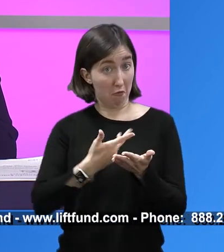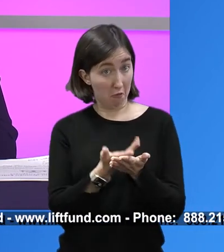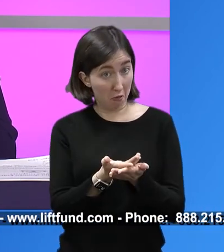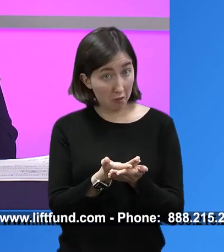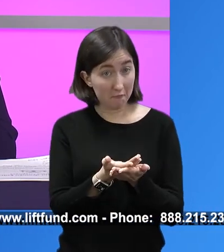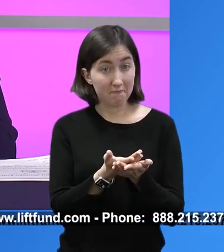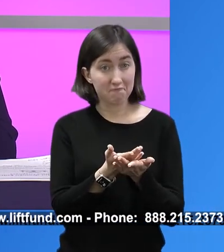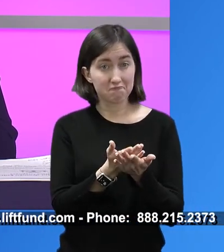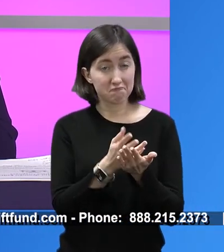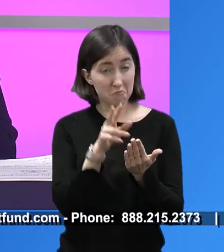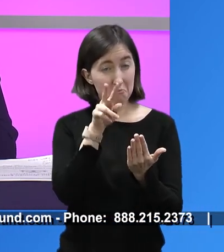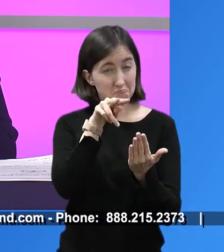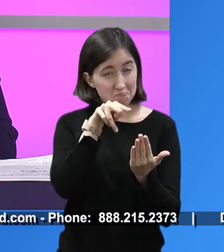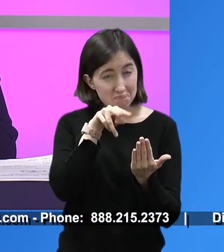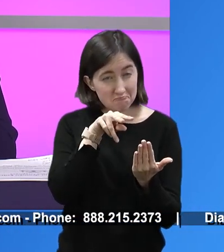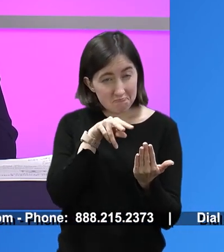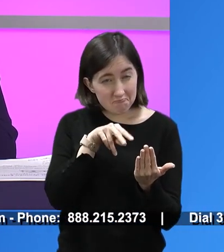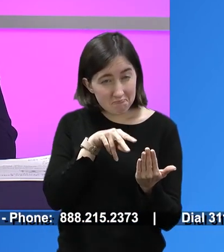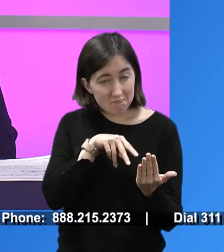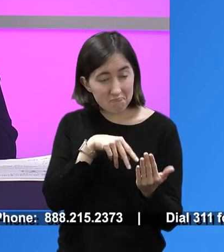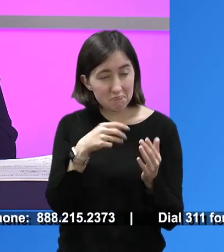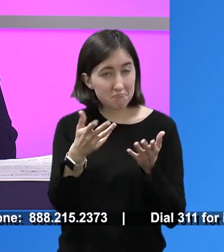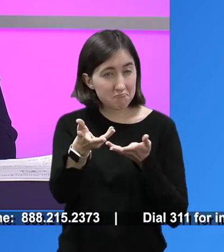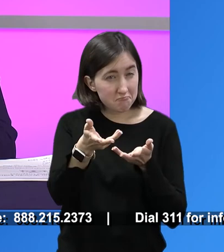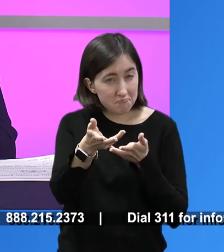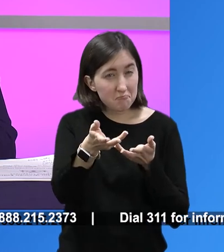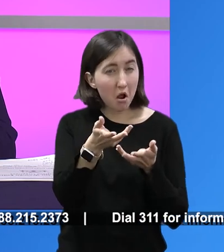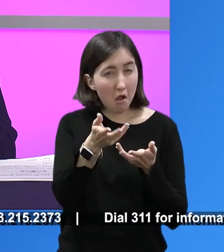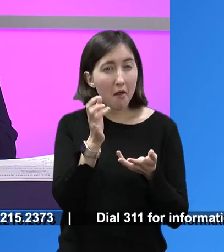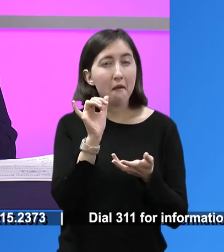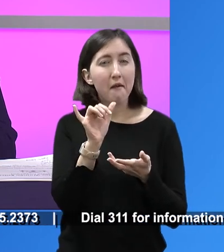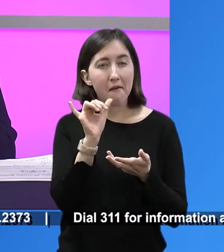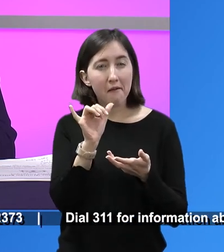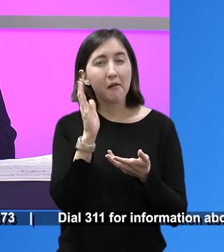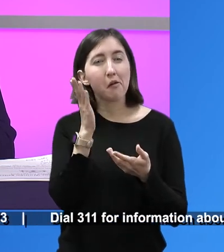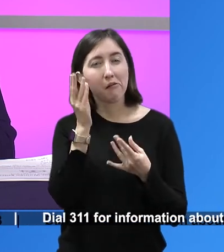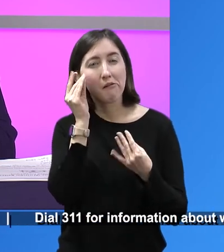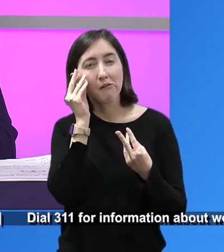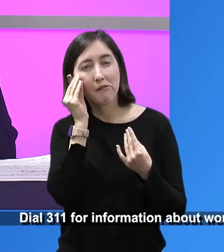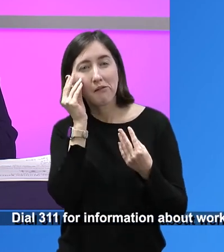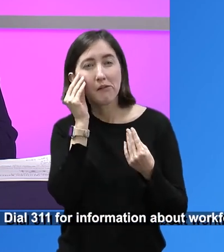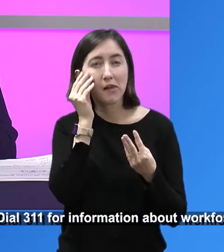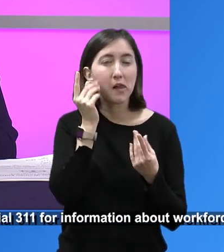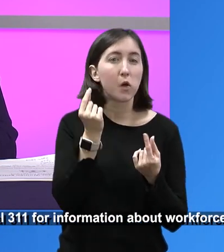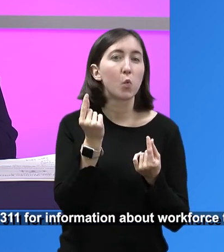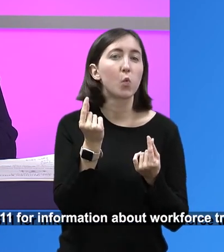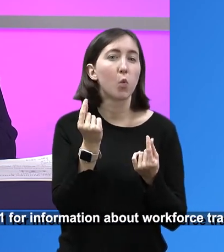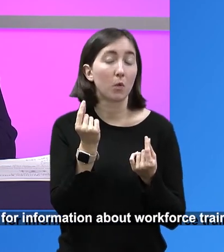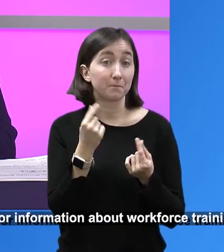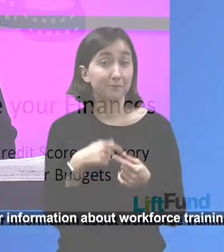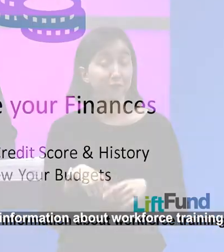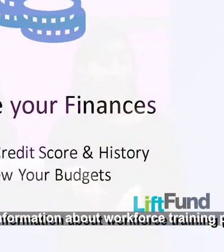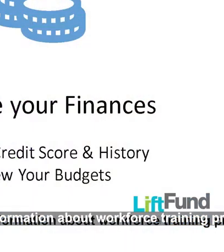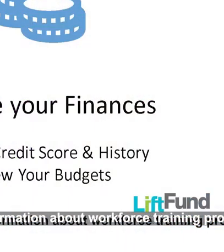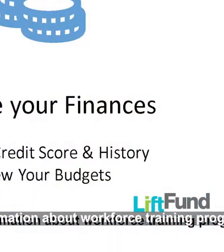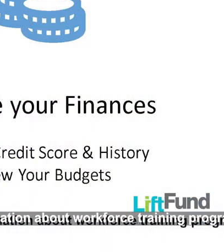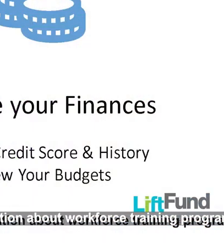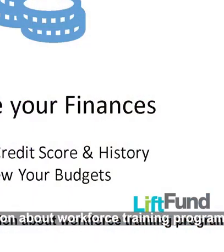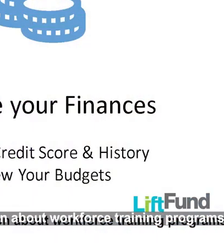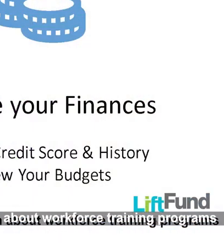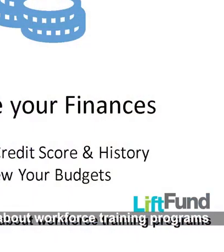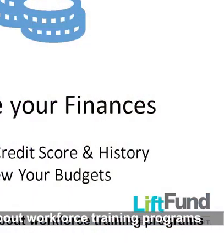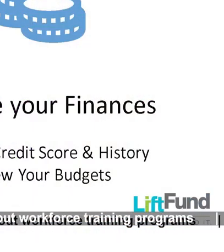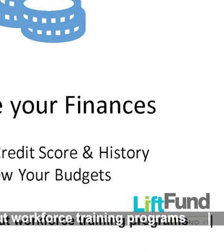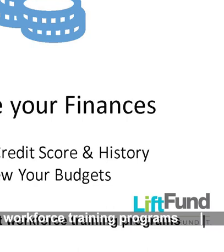going to really help us to figure out if we can consider this loan. So we do have criteria. We look at